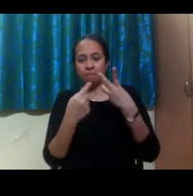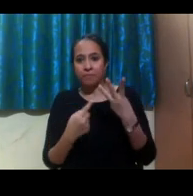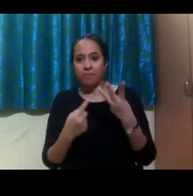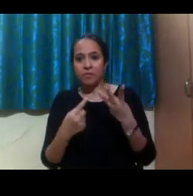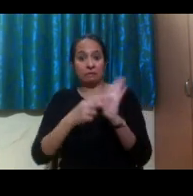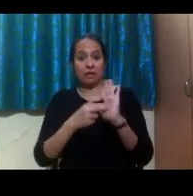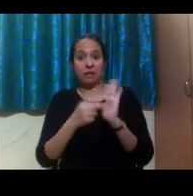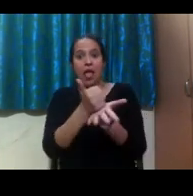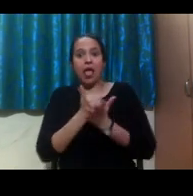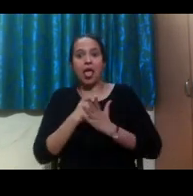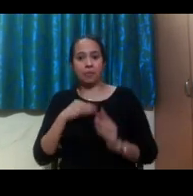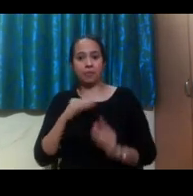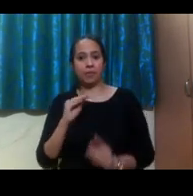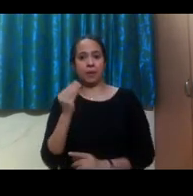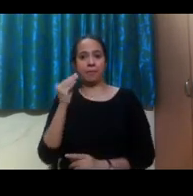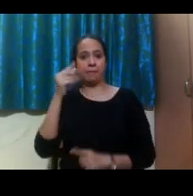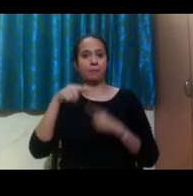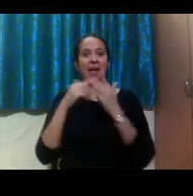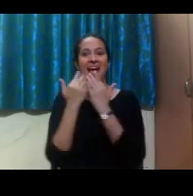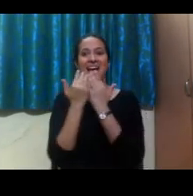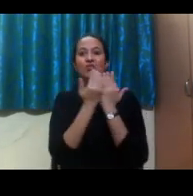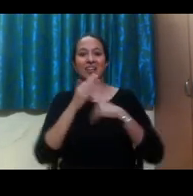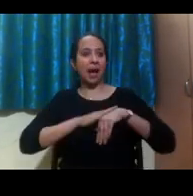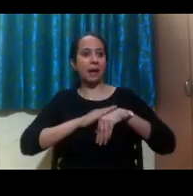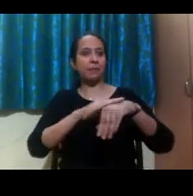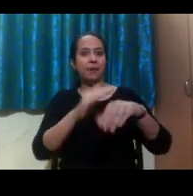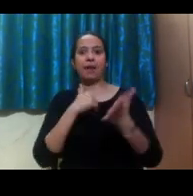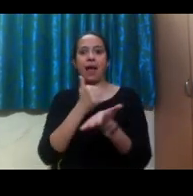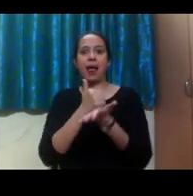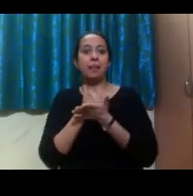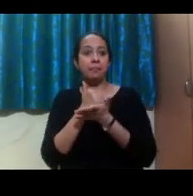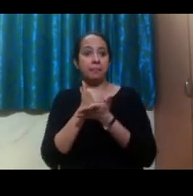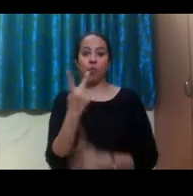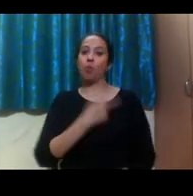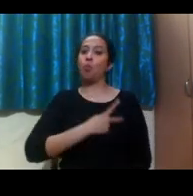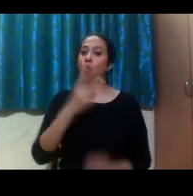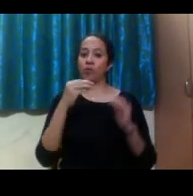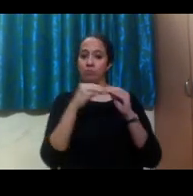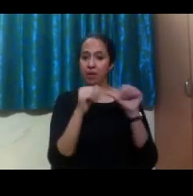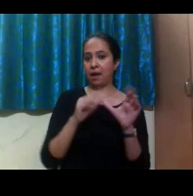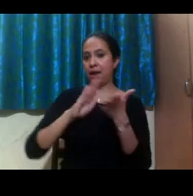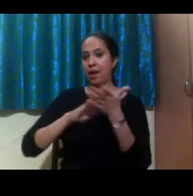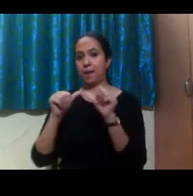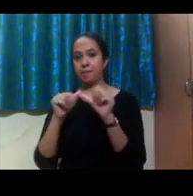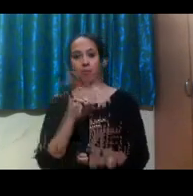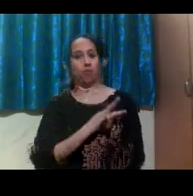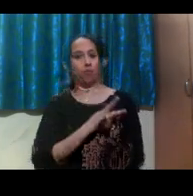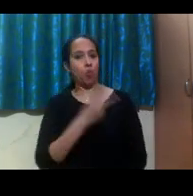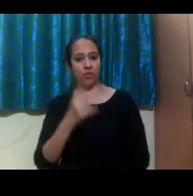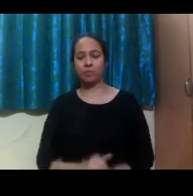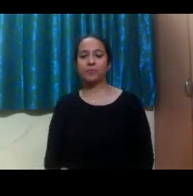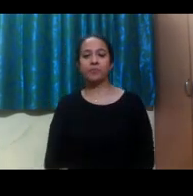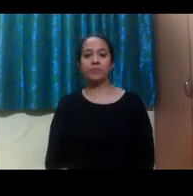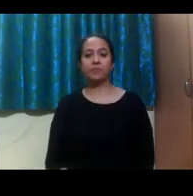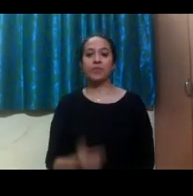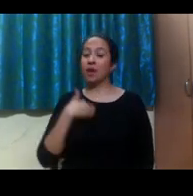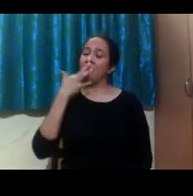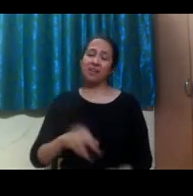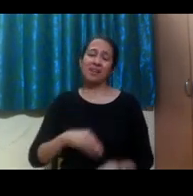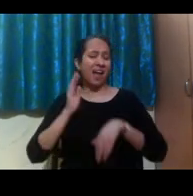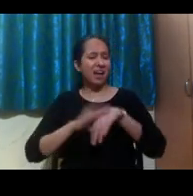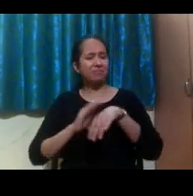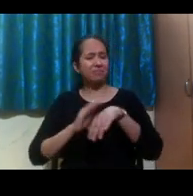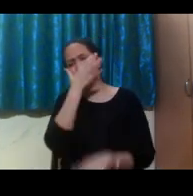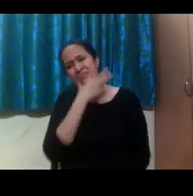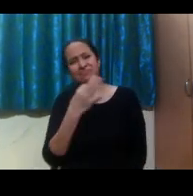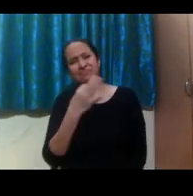educational experience, both in undergrad and in grad school, I've had an amazing experience, you know,